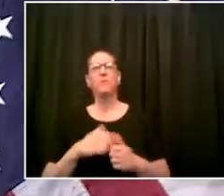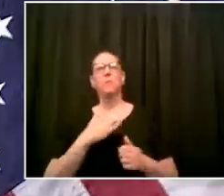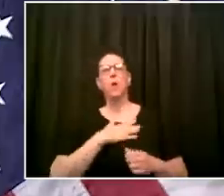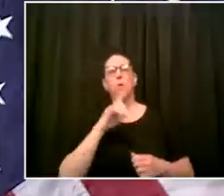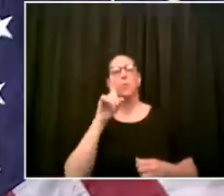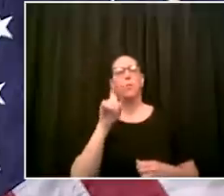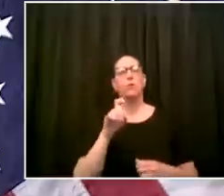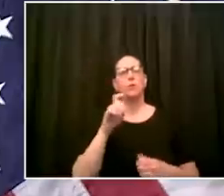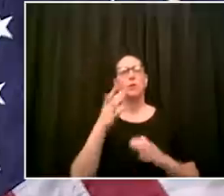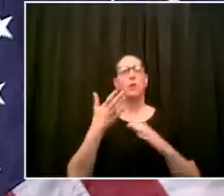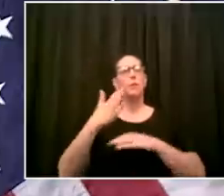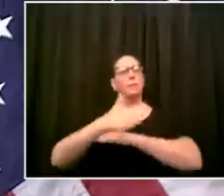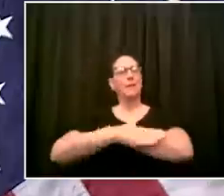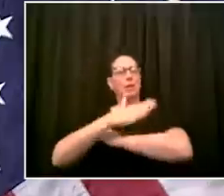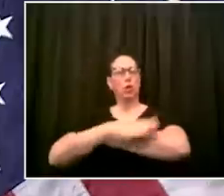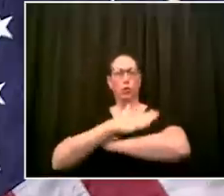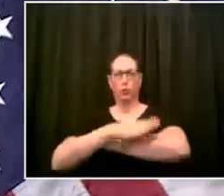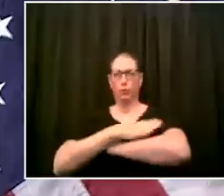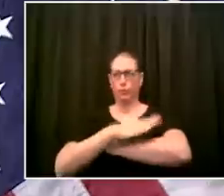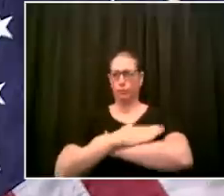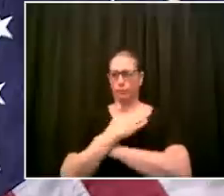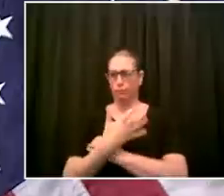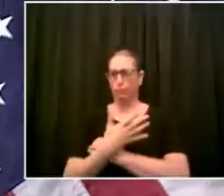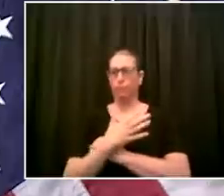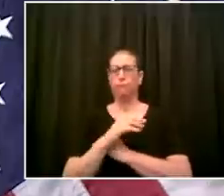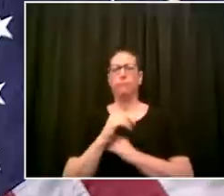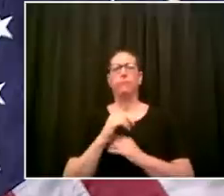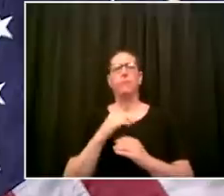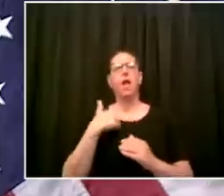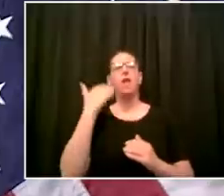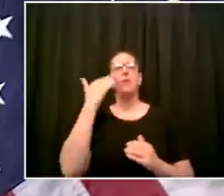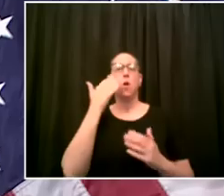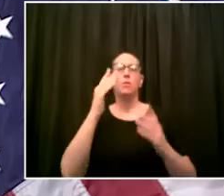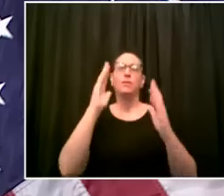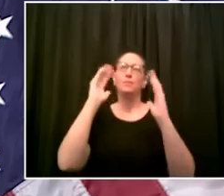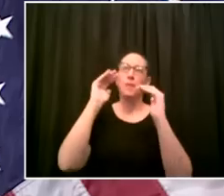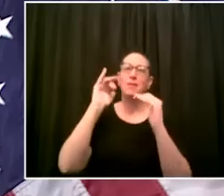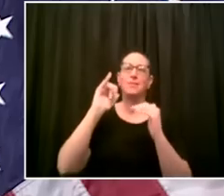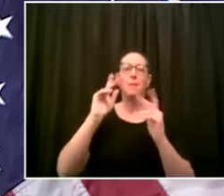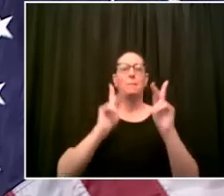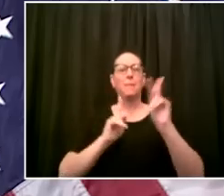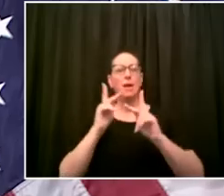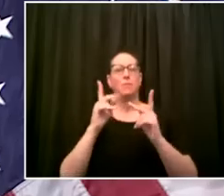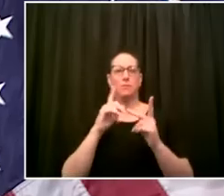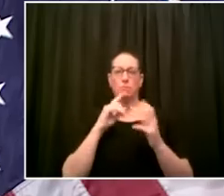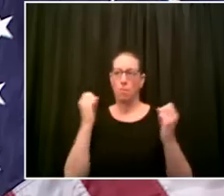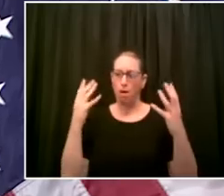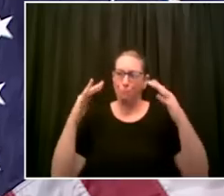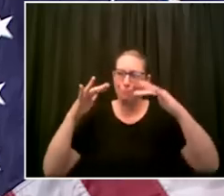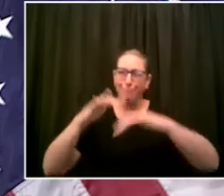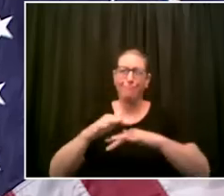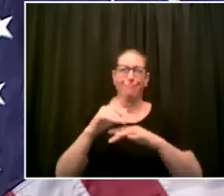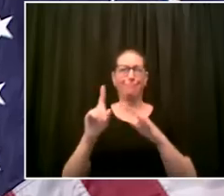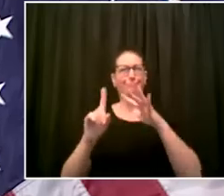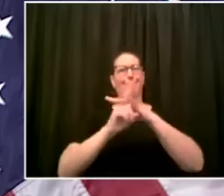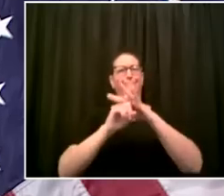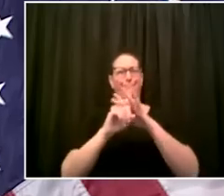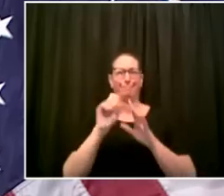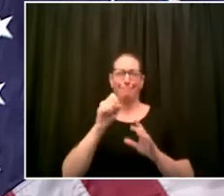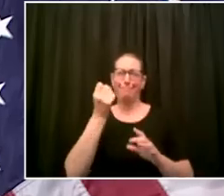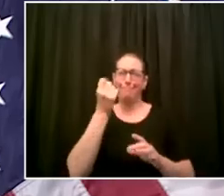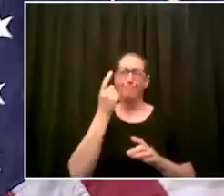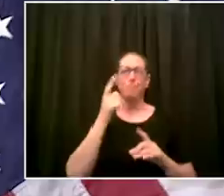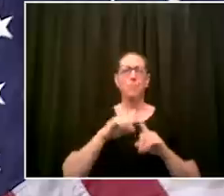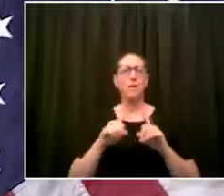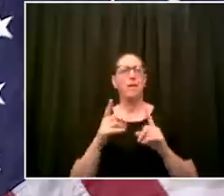turn out even though you're talking about just people in the neighborhood to come but what are the specific crowd